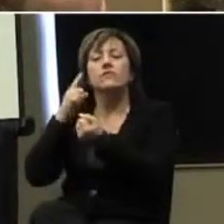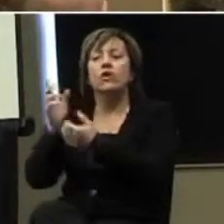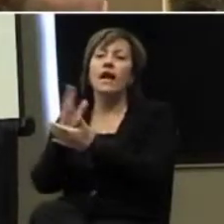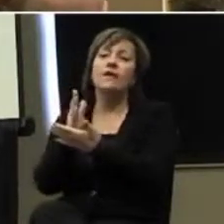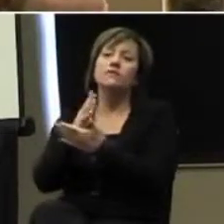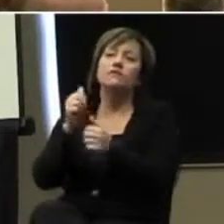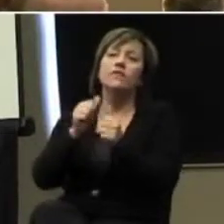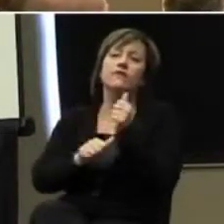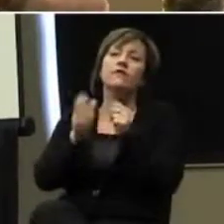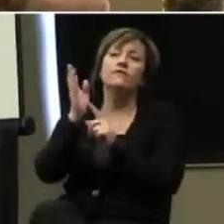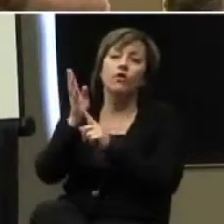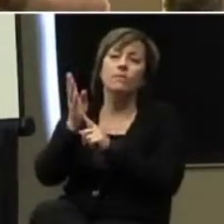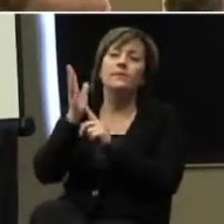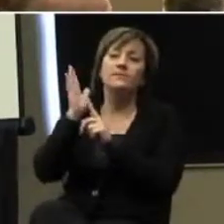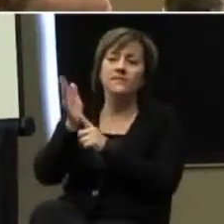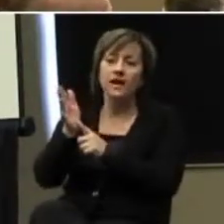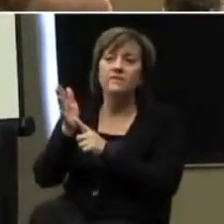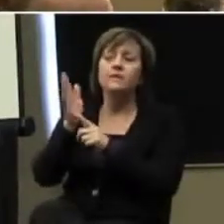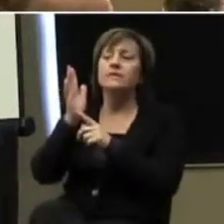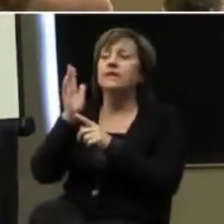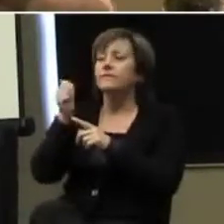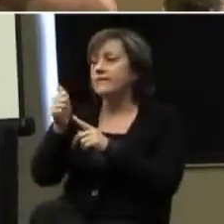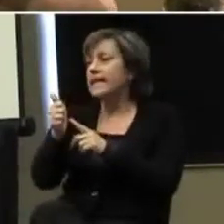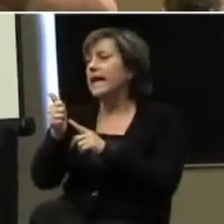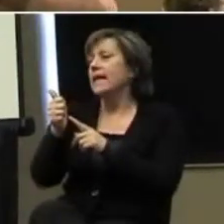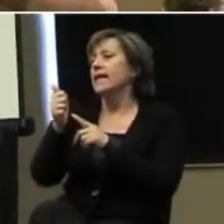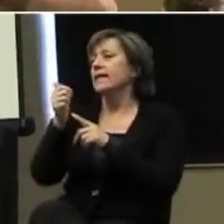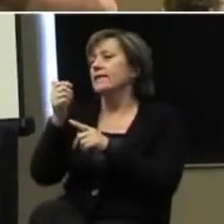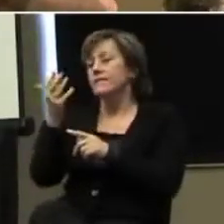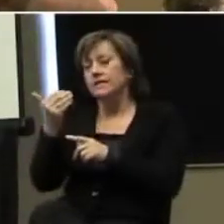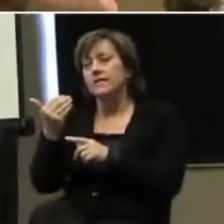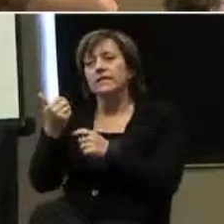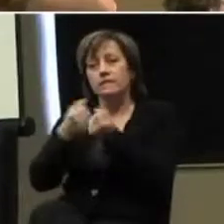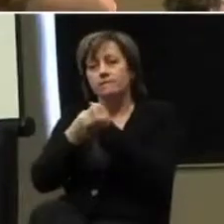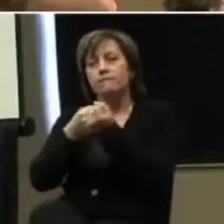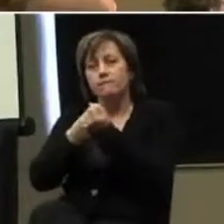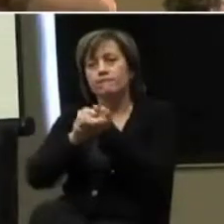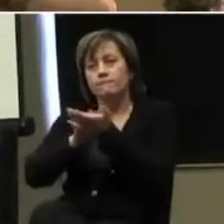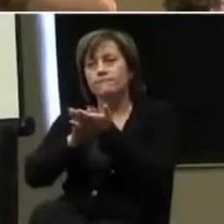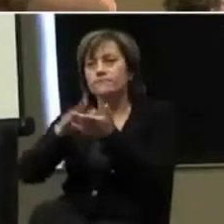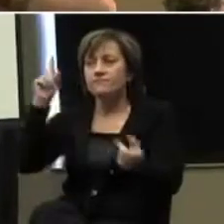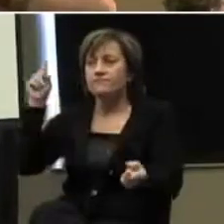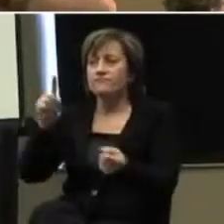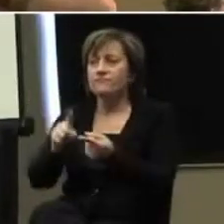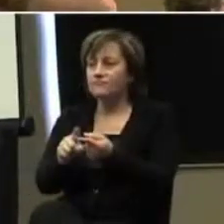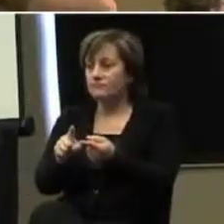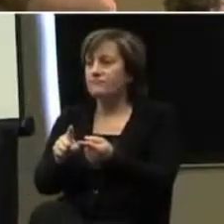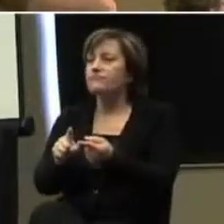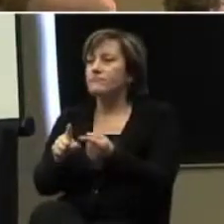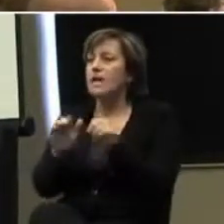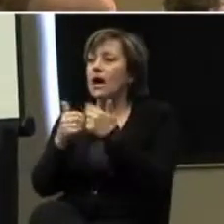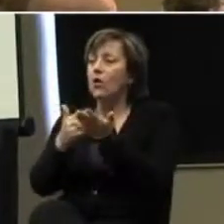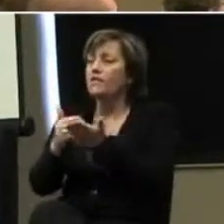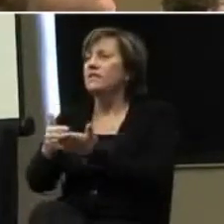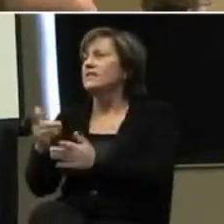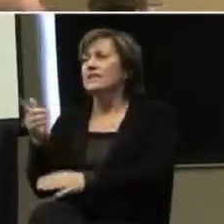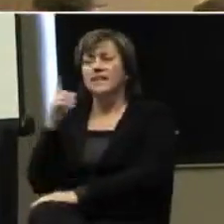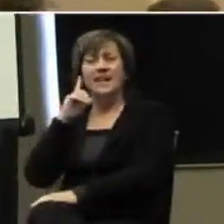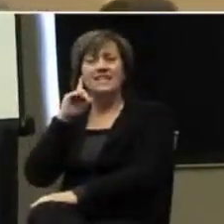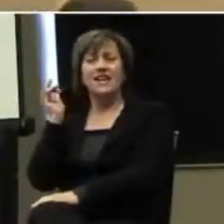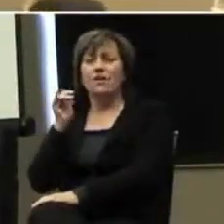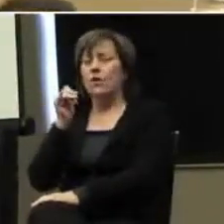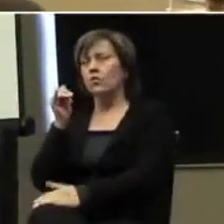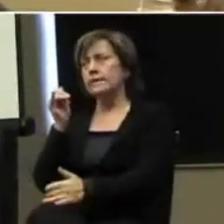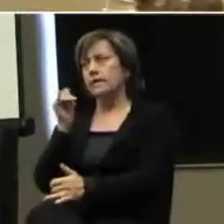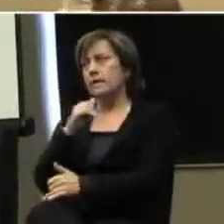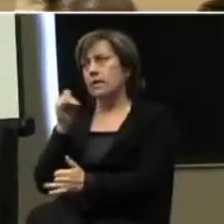average of every four and then every five and then every 10 and then every 15 until you can decrease your rate. Which sounds ridiculous. But